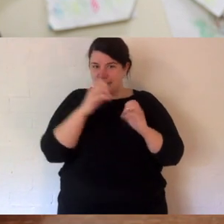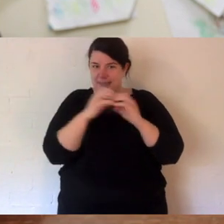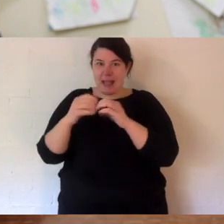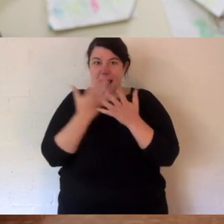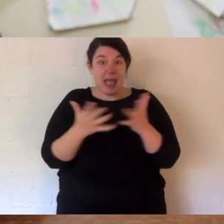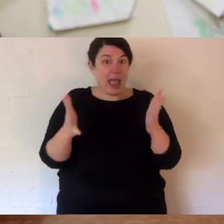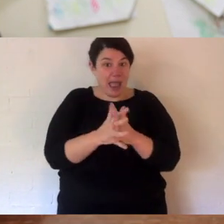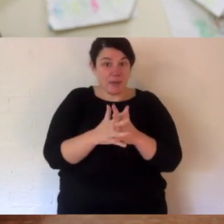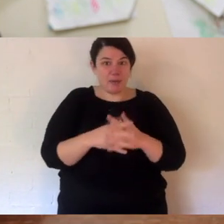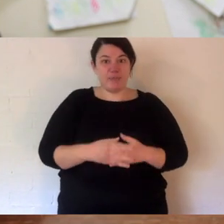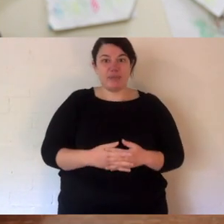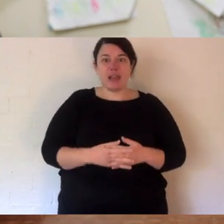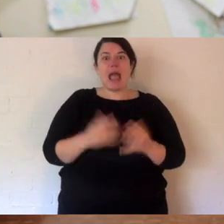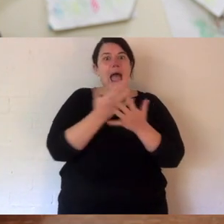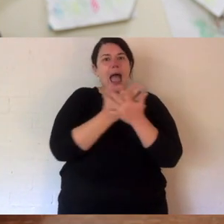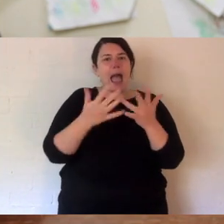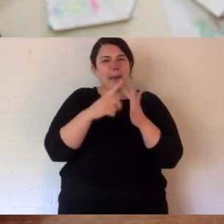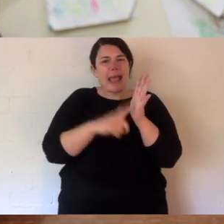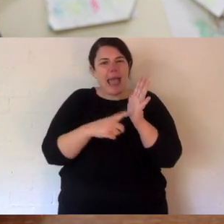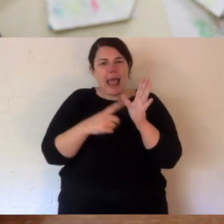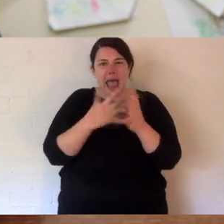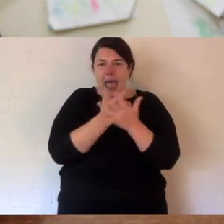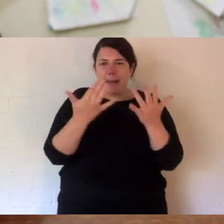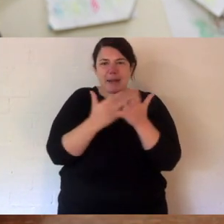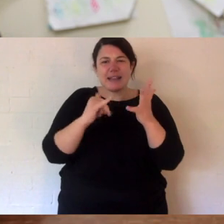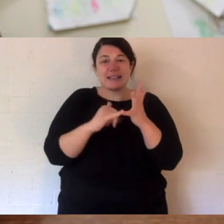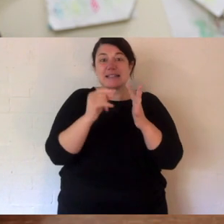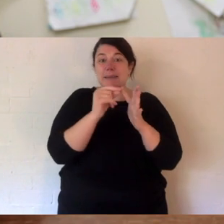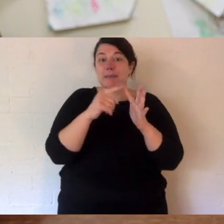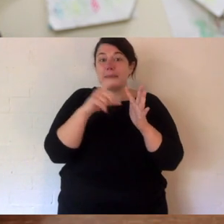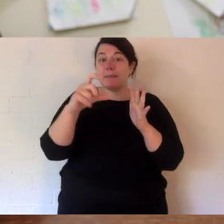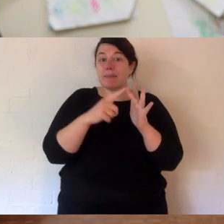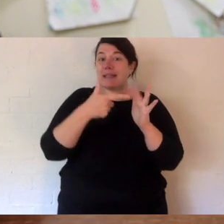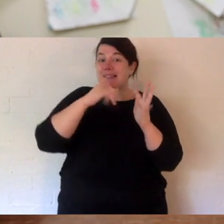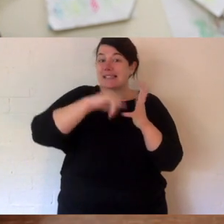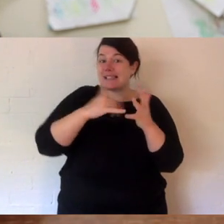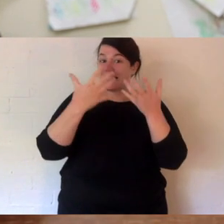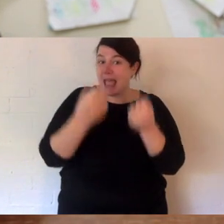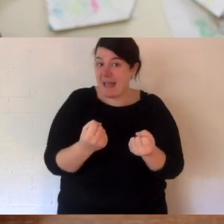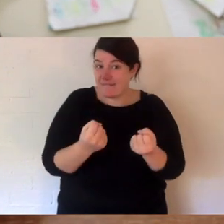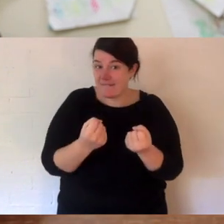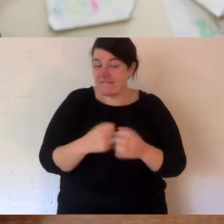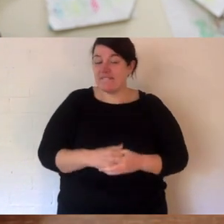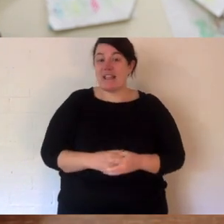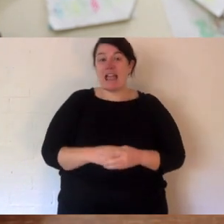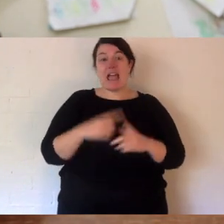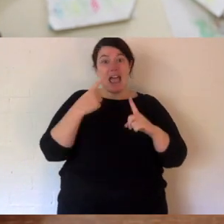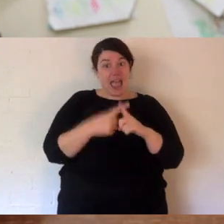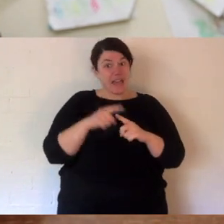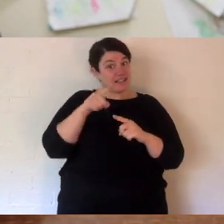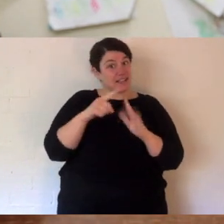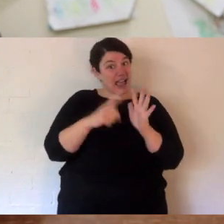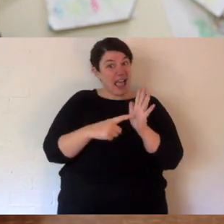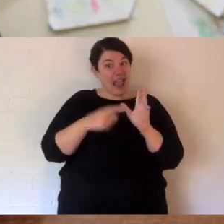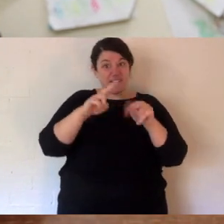Next is, how many species of betong are there in Australia? And the last one is, which states